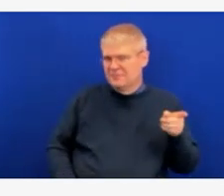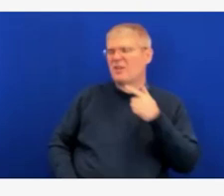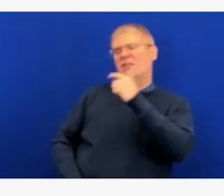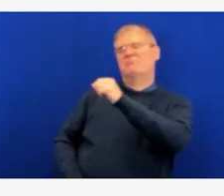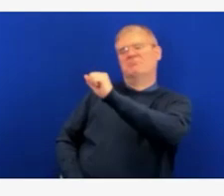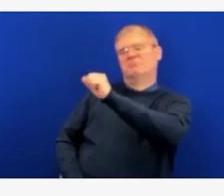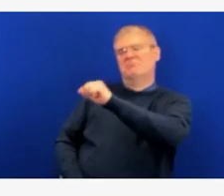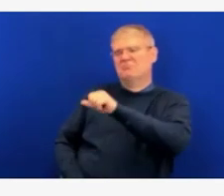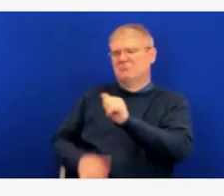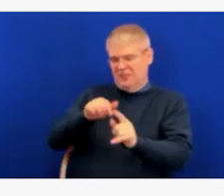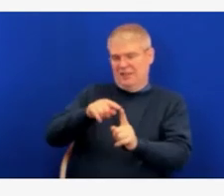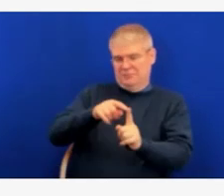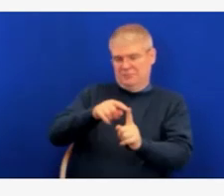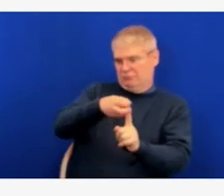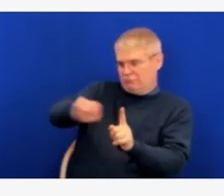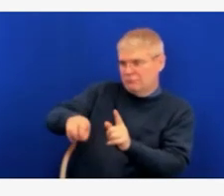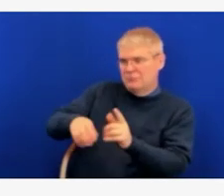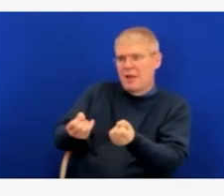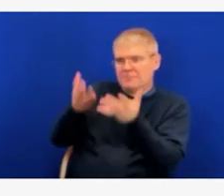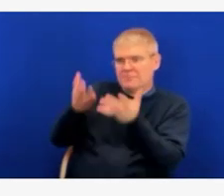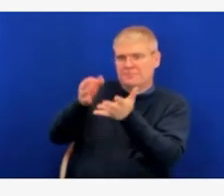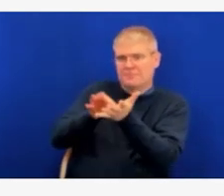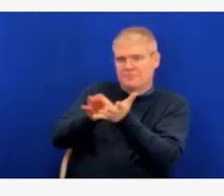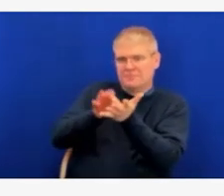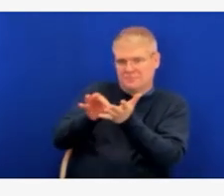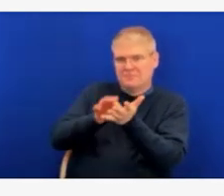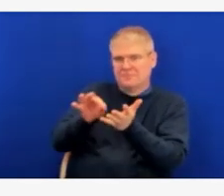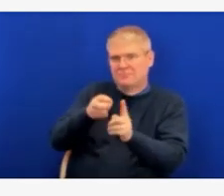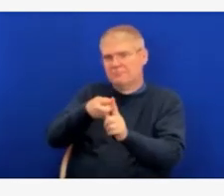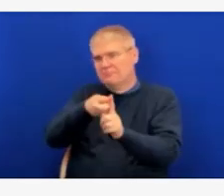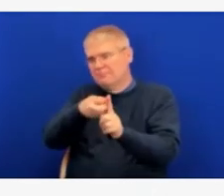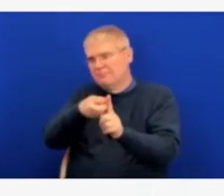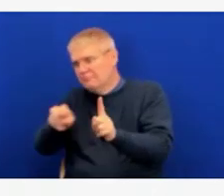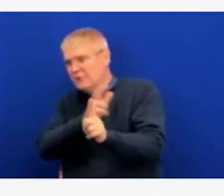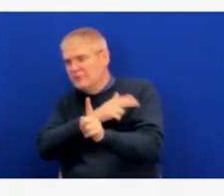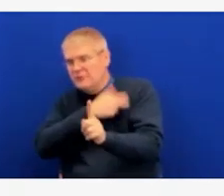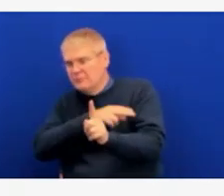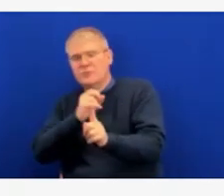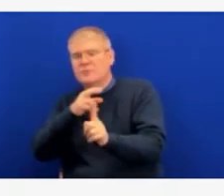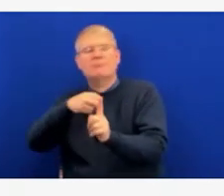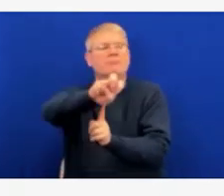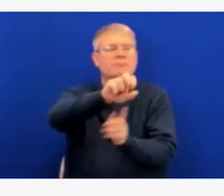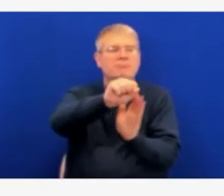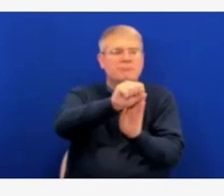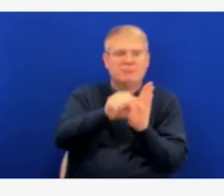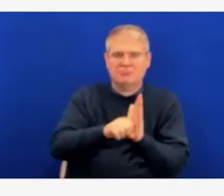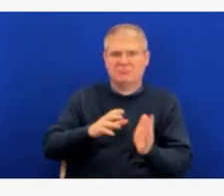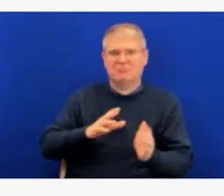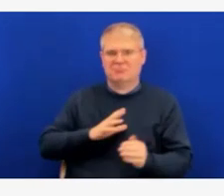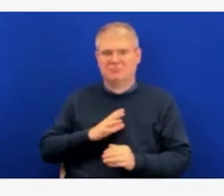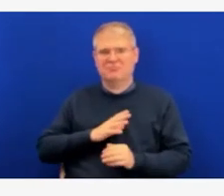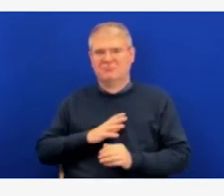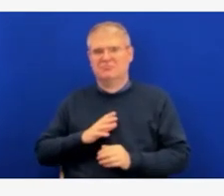Unless, Dr. Turner, have anything that you want to add. There's a lot linked into that question.